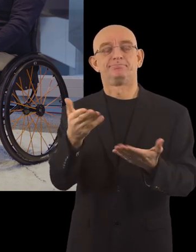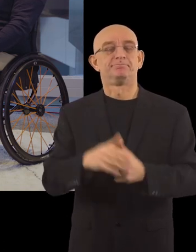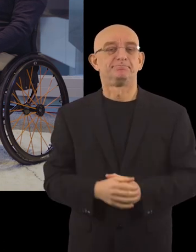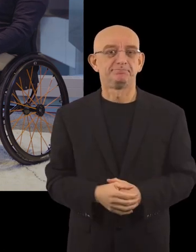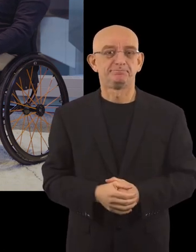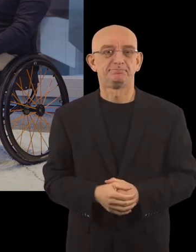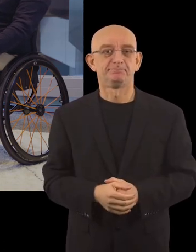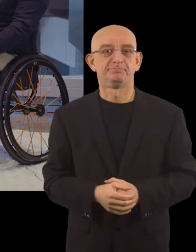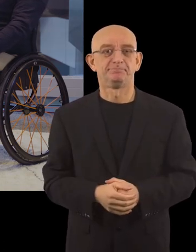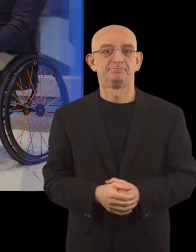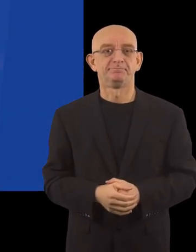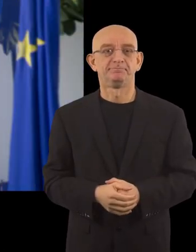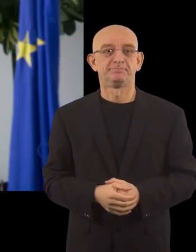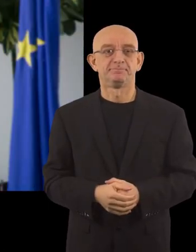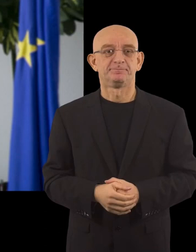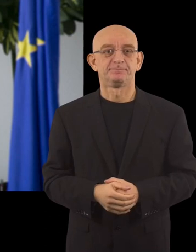Korte.